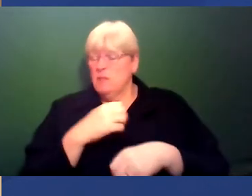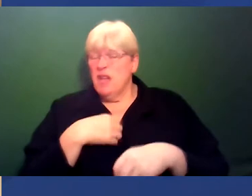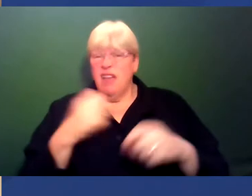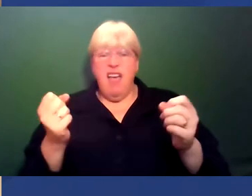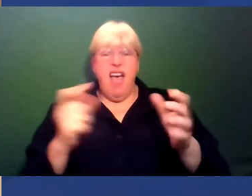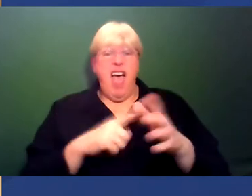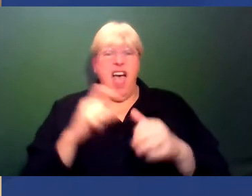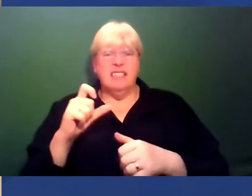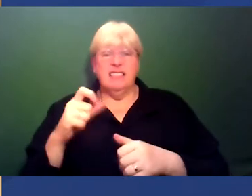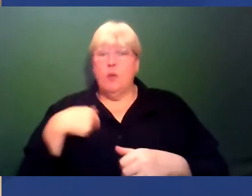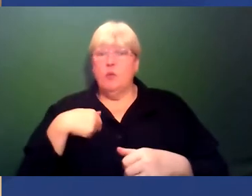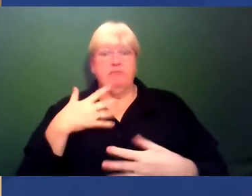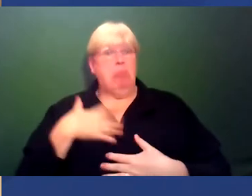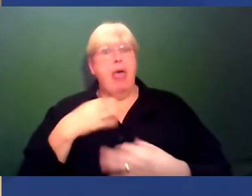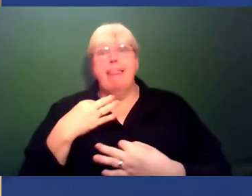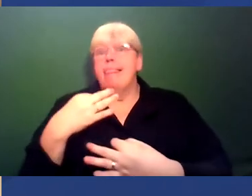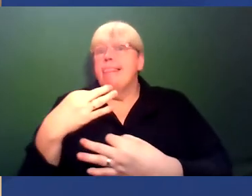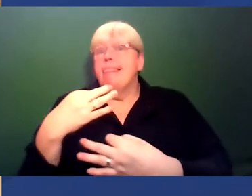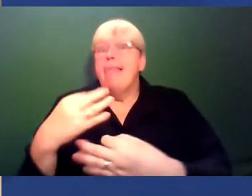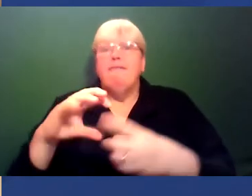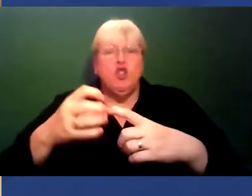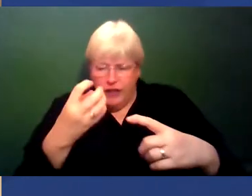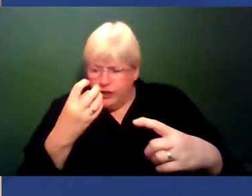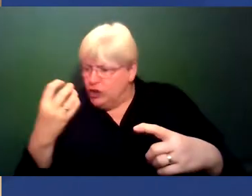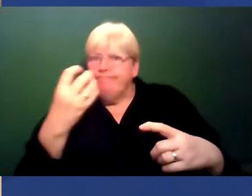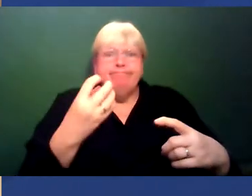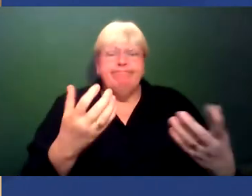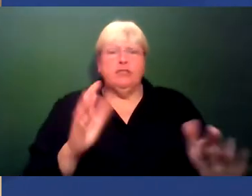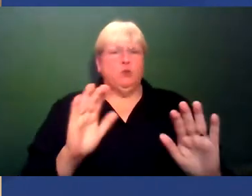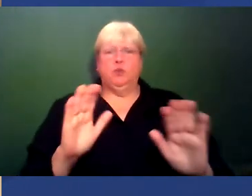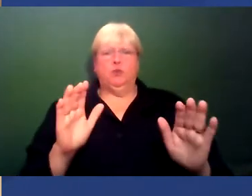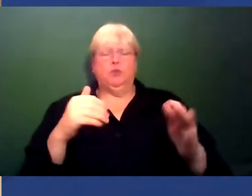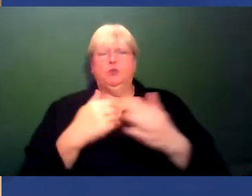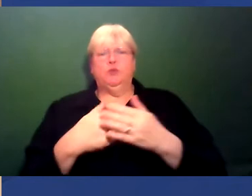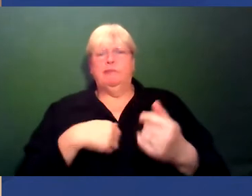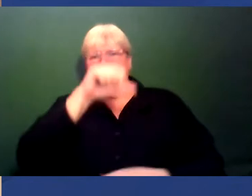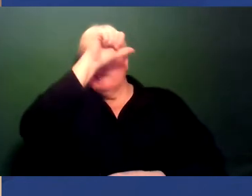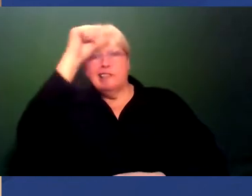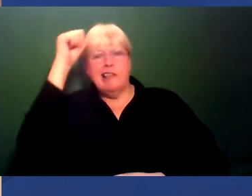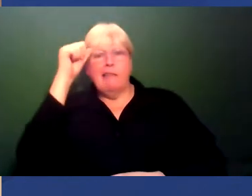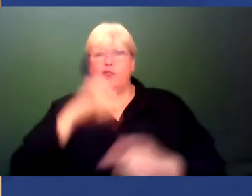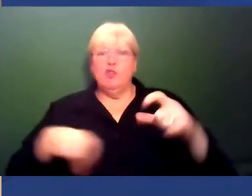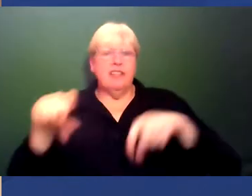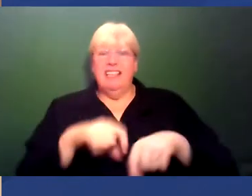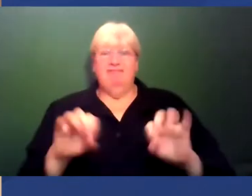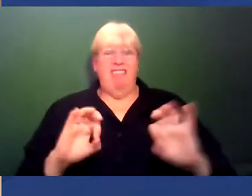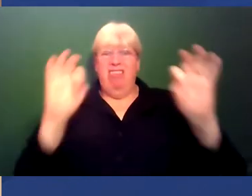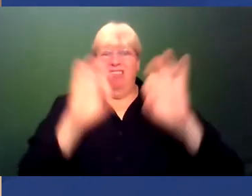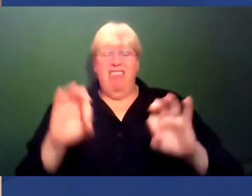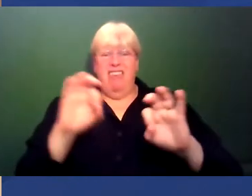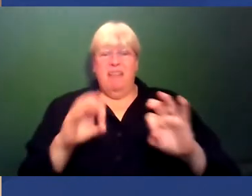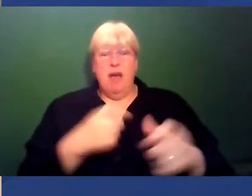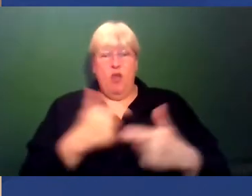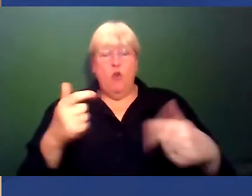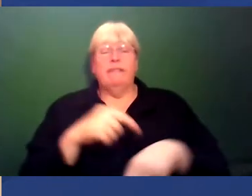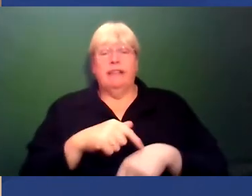burning passion for geology. I didn't have this talent at all for science, as demonstrated by my grades. But I did spend a lot of time